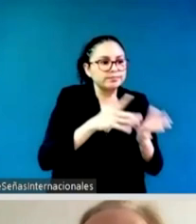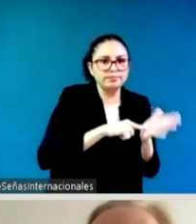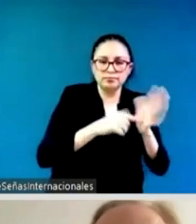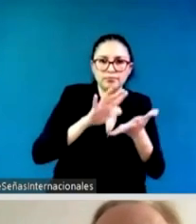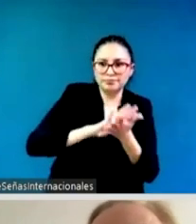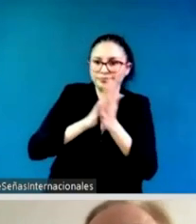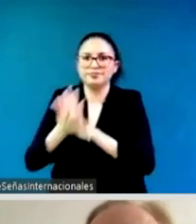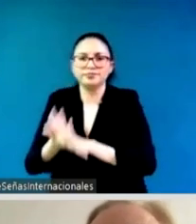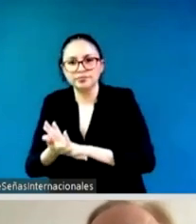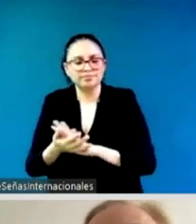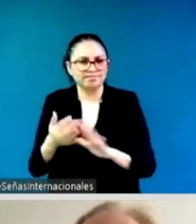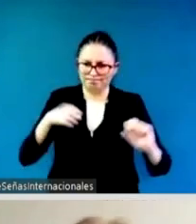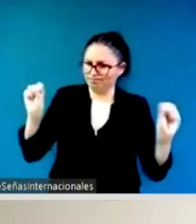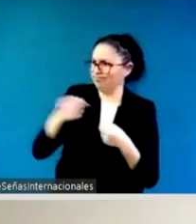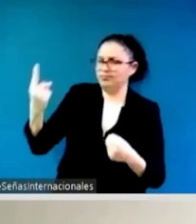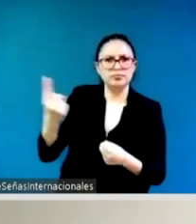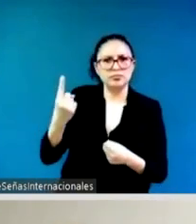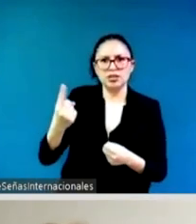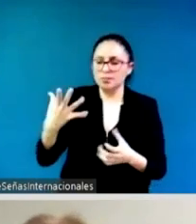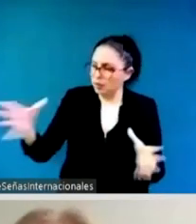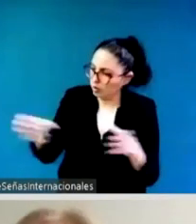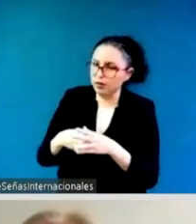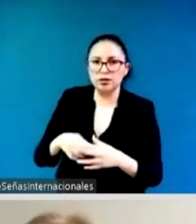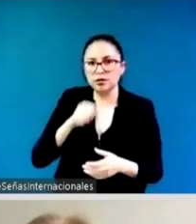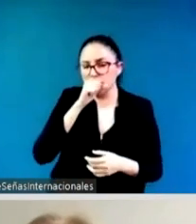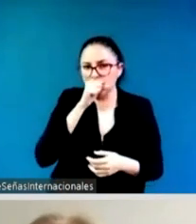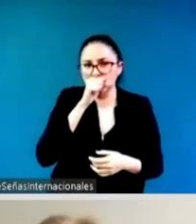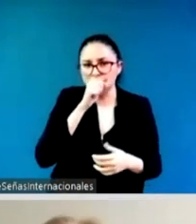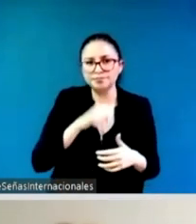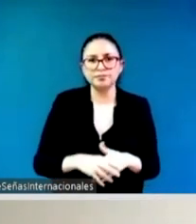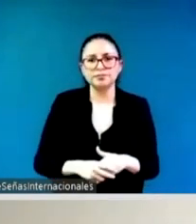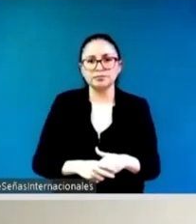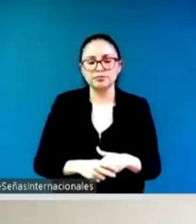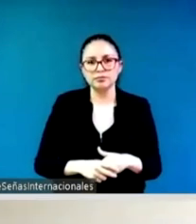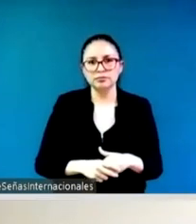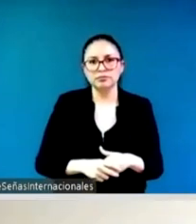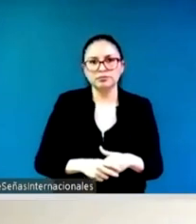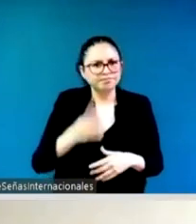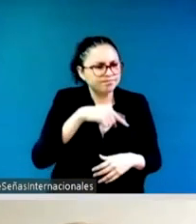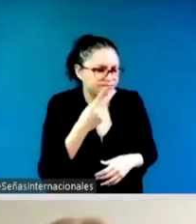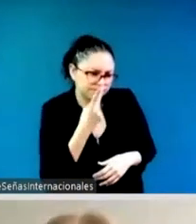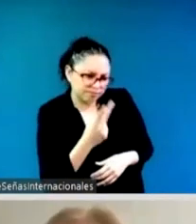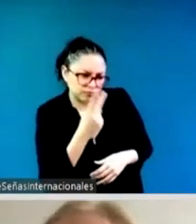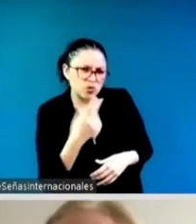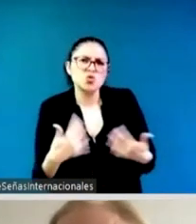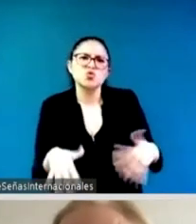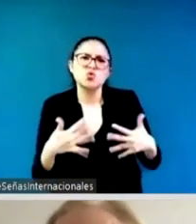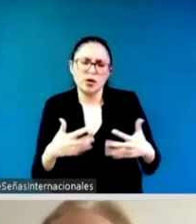thank you for that kitty last intervention from cynthia and then we will go to the commitments